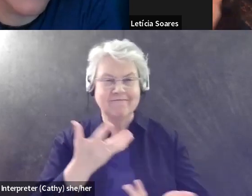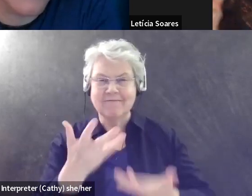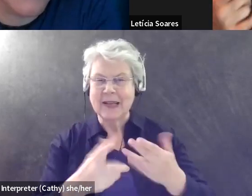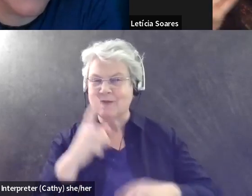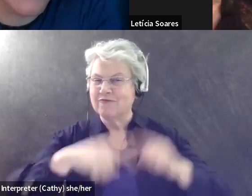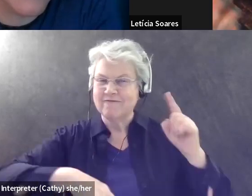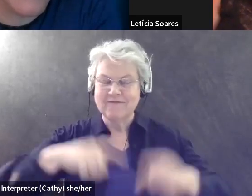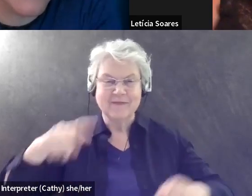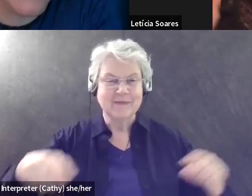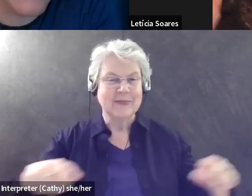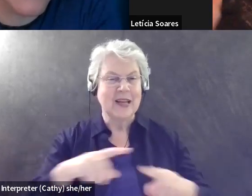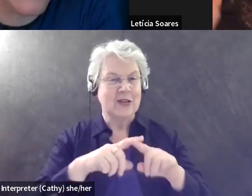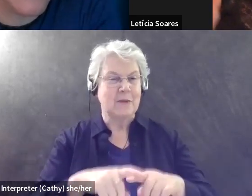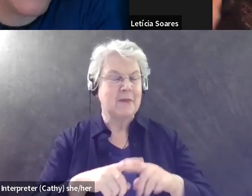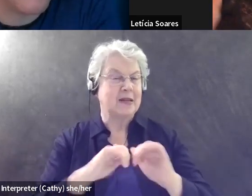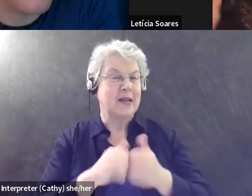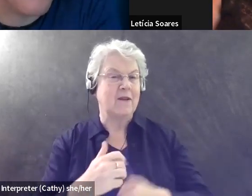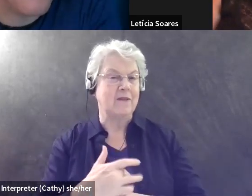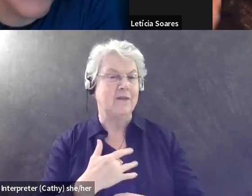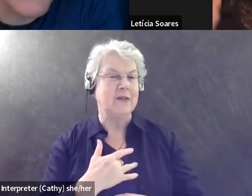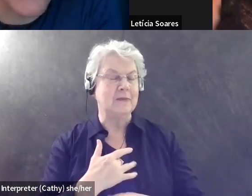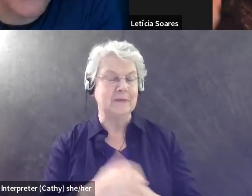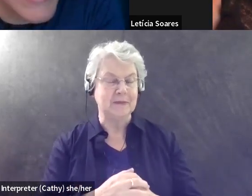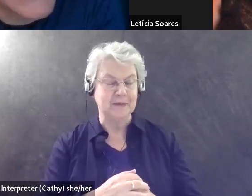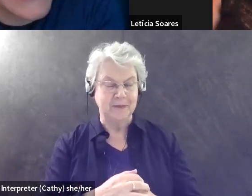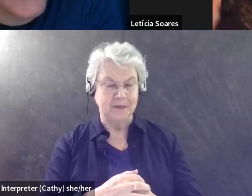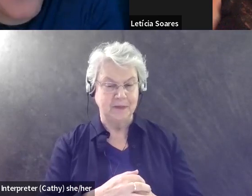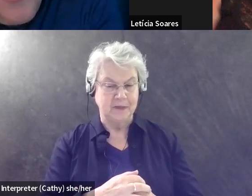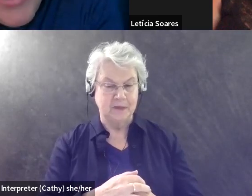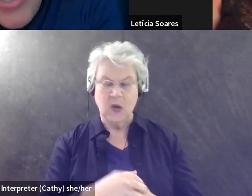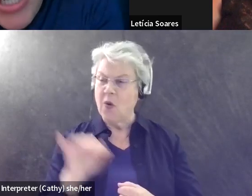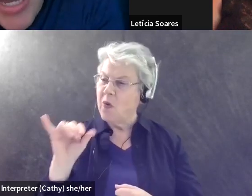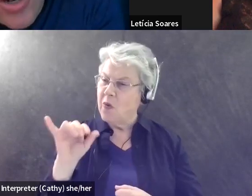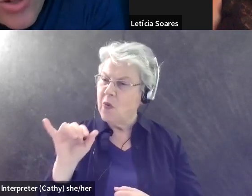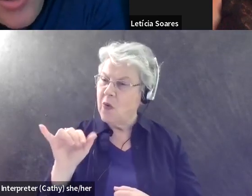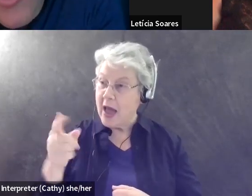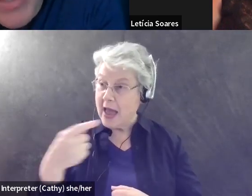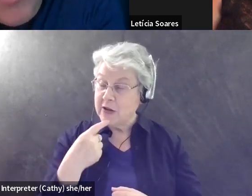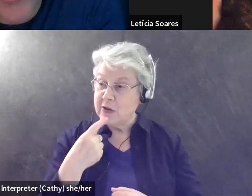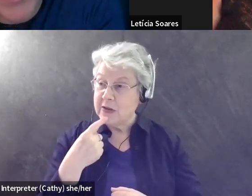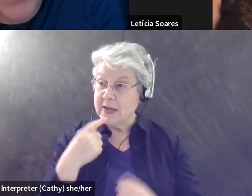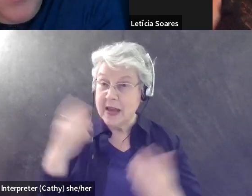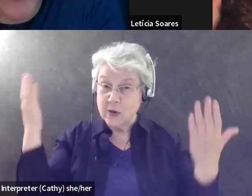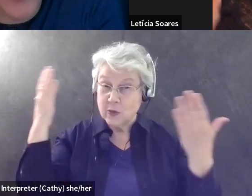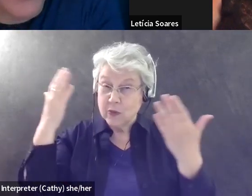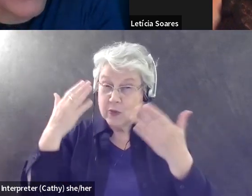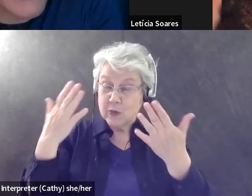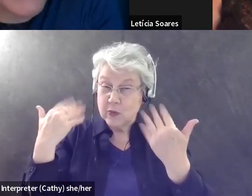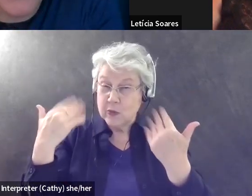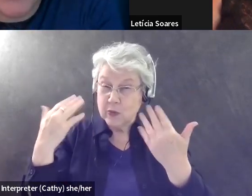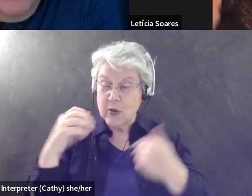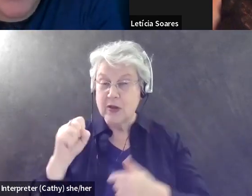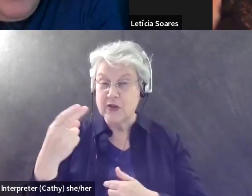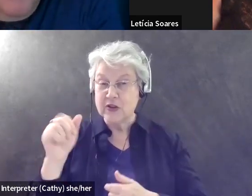I can do this around the block. Mm-hmm. Sure. And yeah, you, you mentioned shade. know a lot of people with, um, chronic